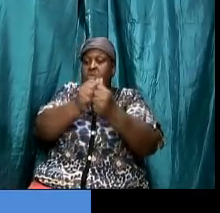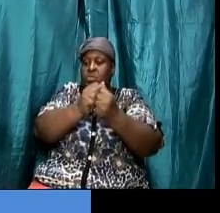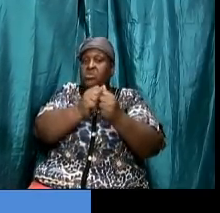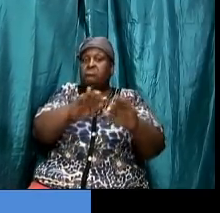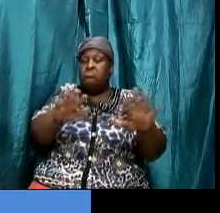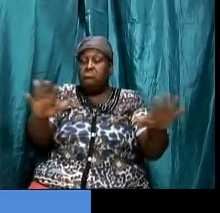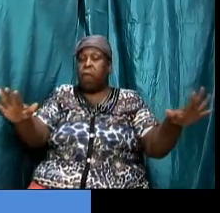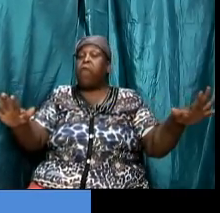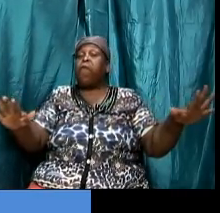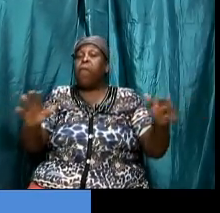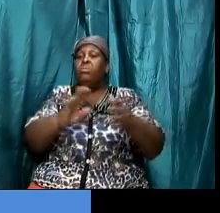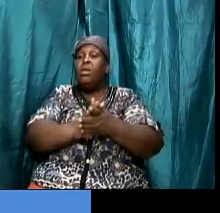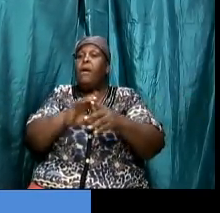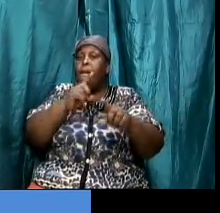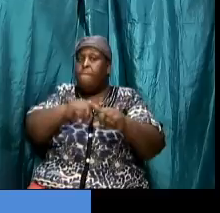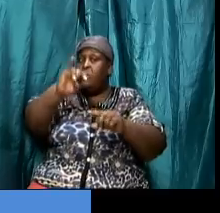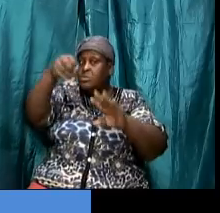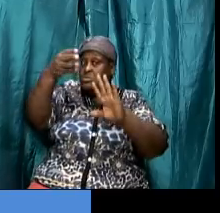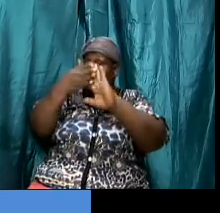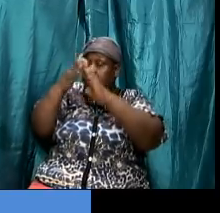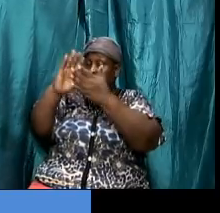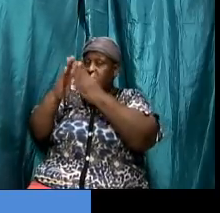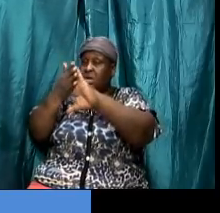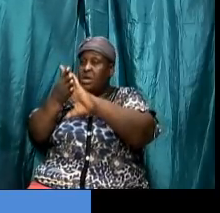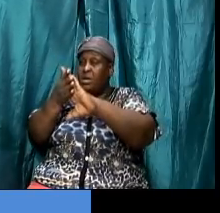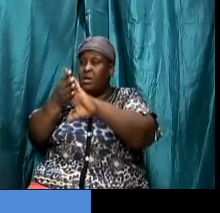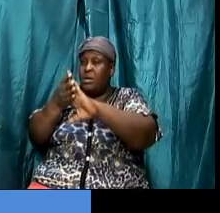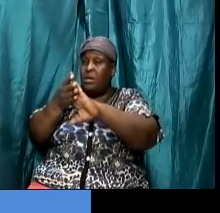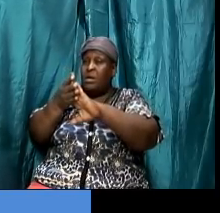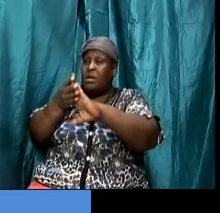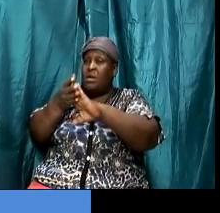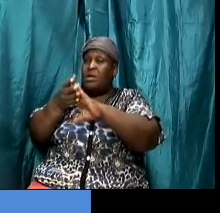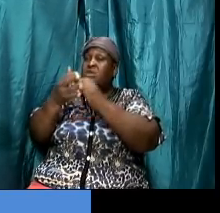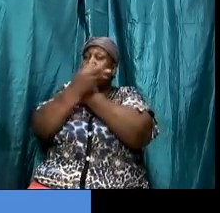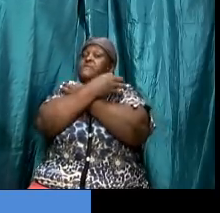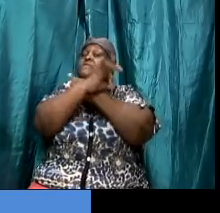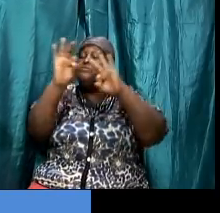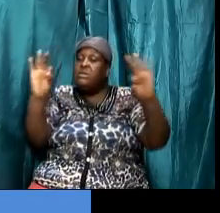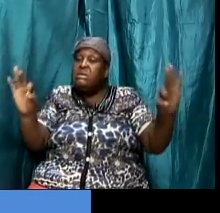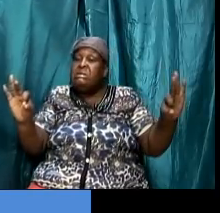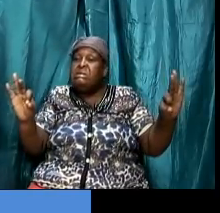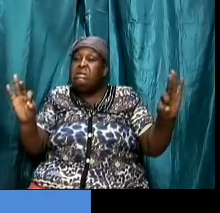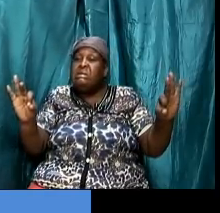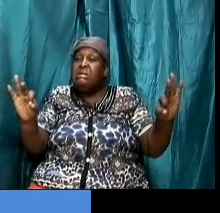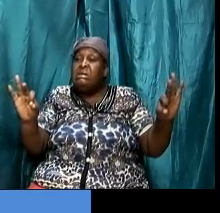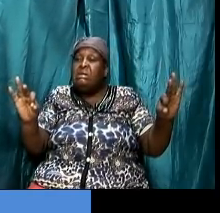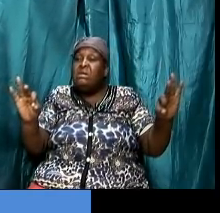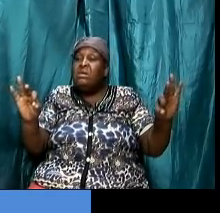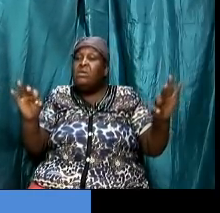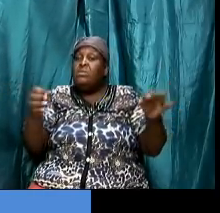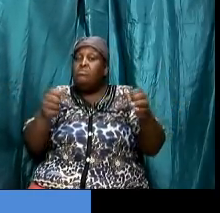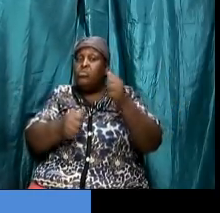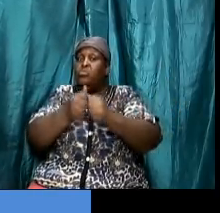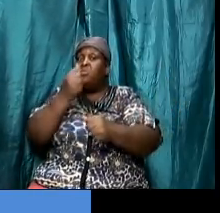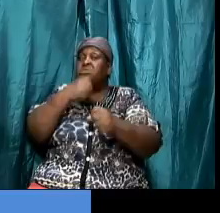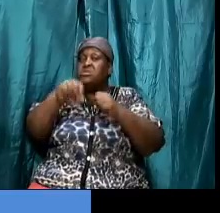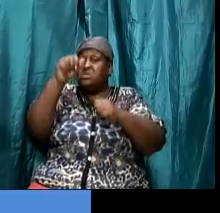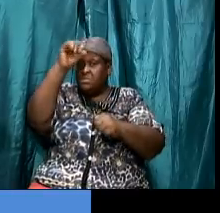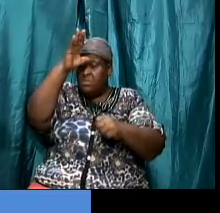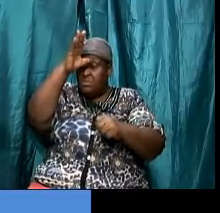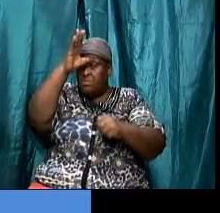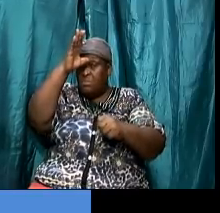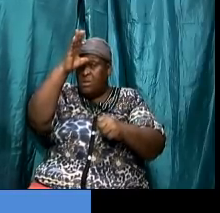but jerusalem which is above is free which is the mother of us all